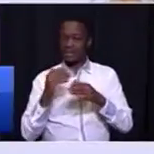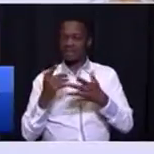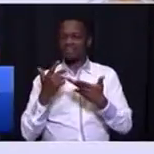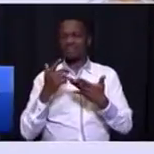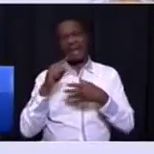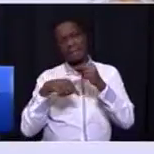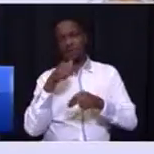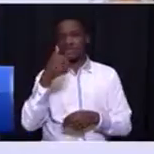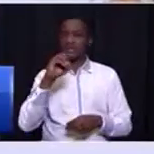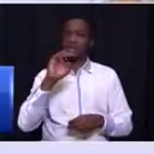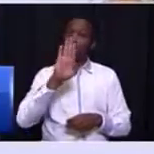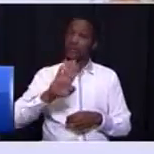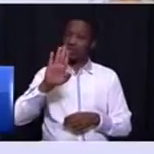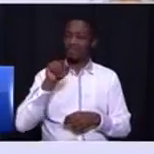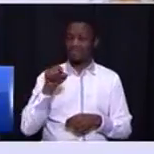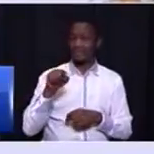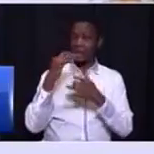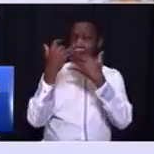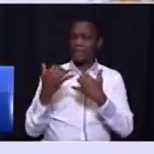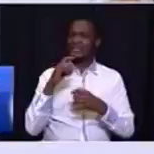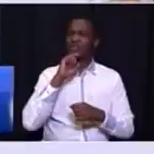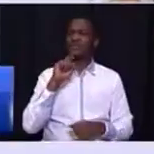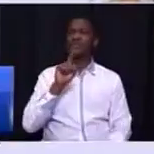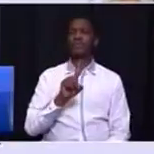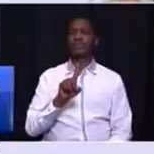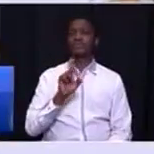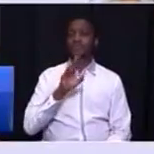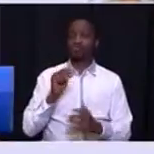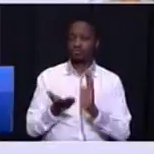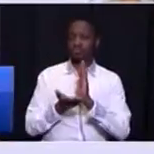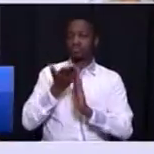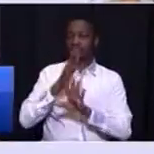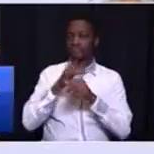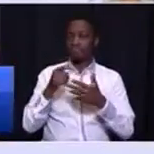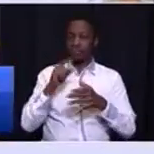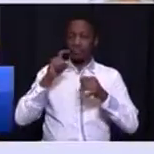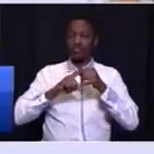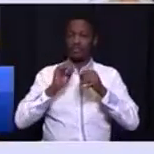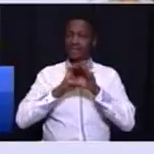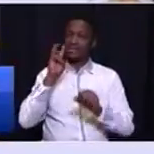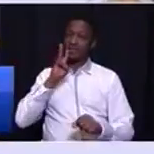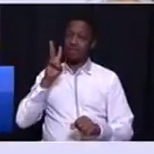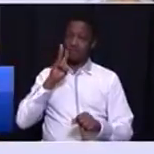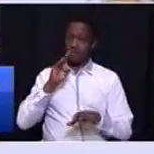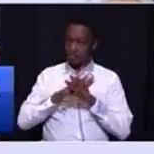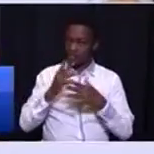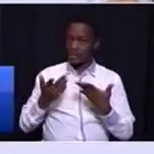In particular, this budget will be used to improve the quality of water, sanitation,